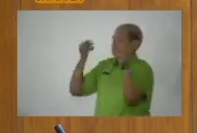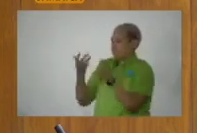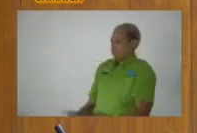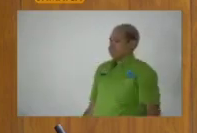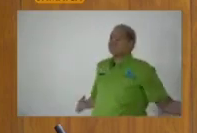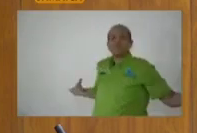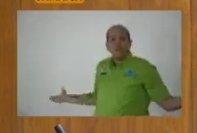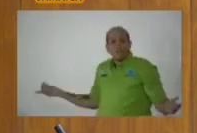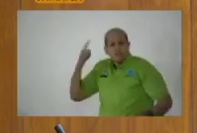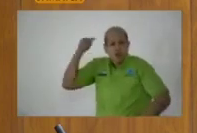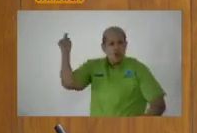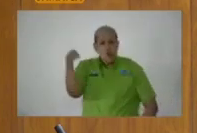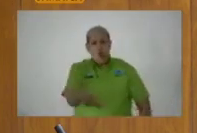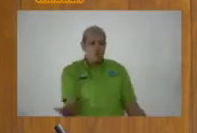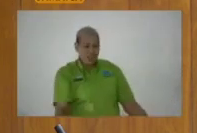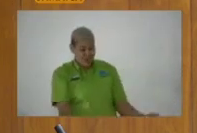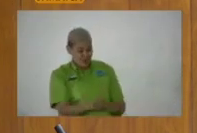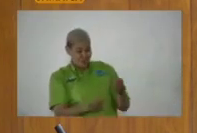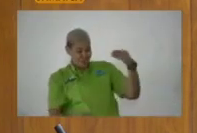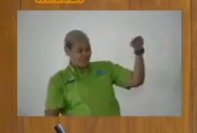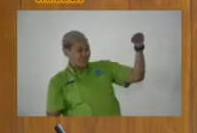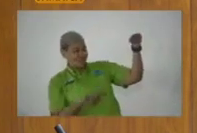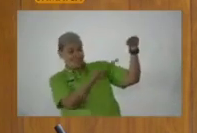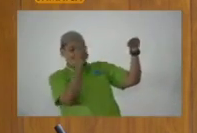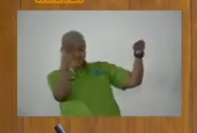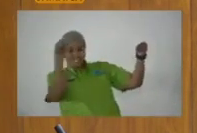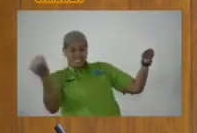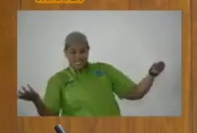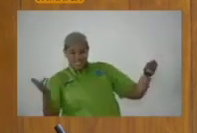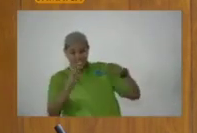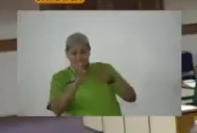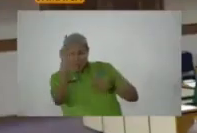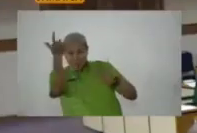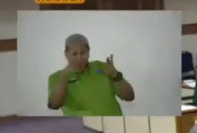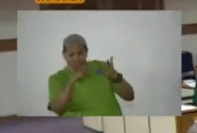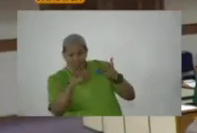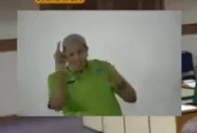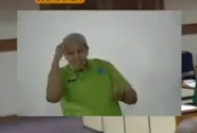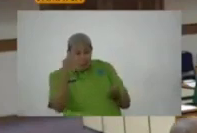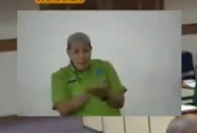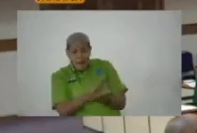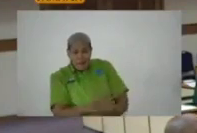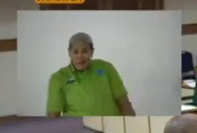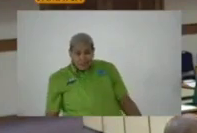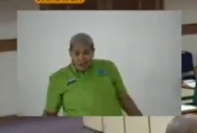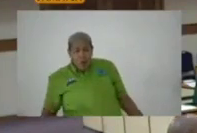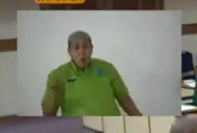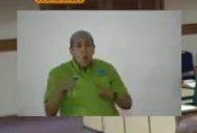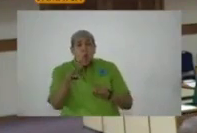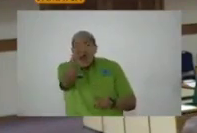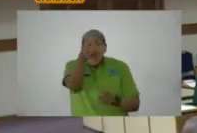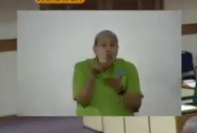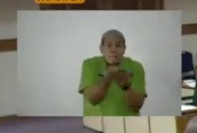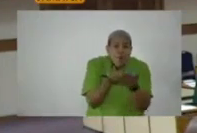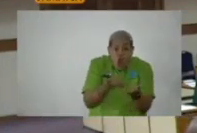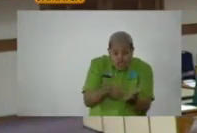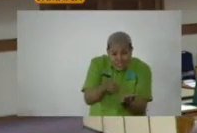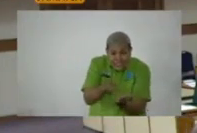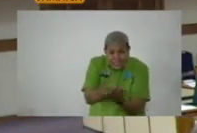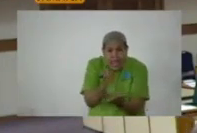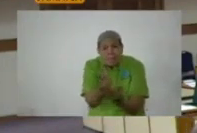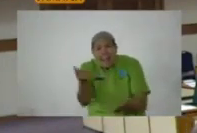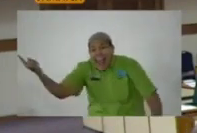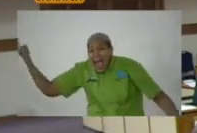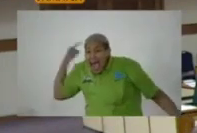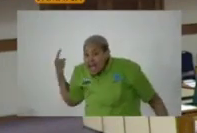So for you to come here with this reason, number three, on the paper, when the budget table last